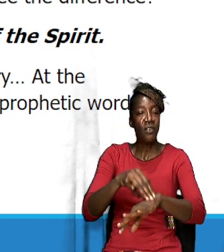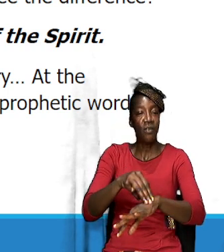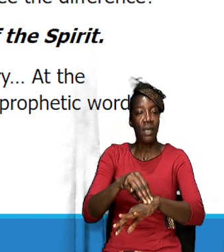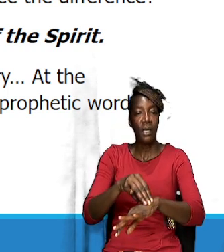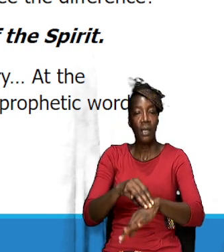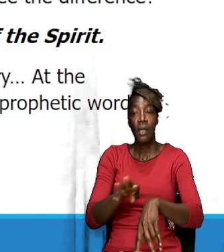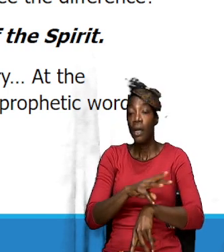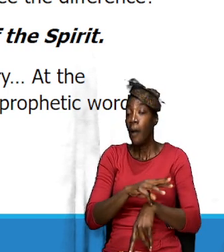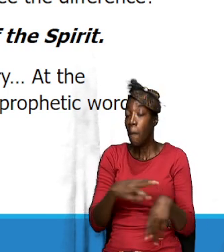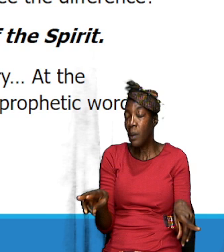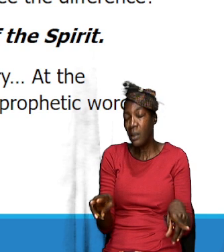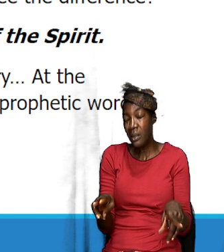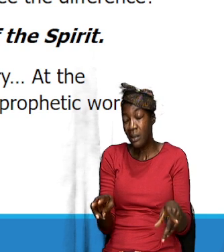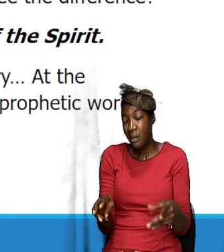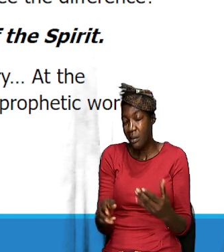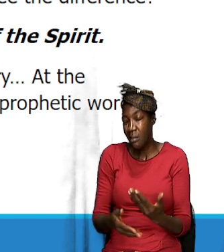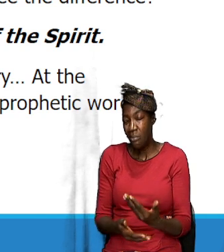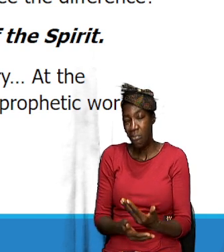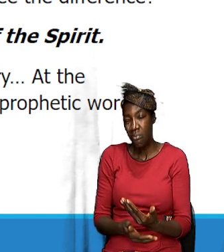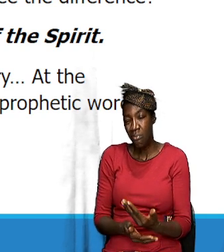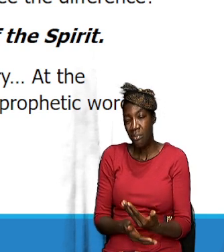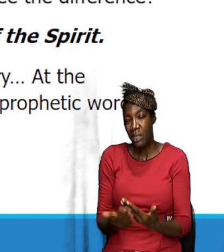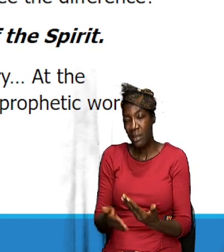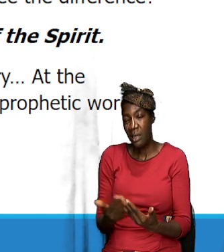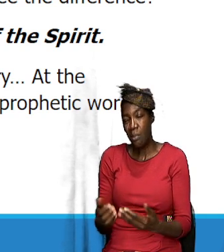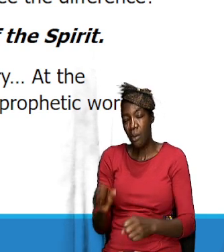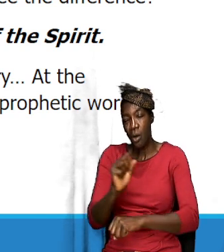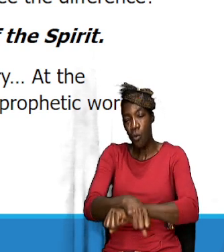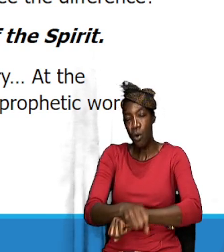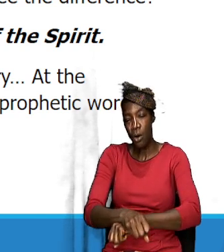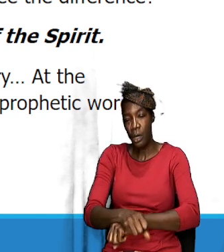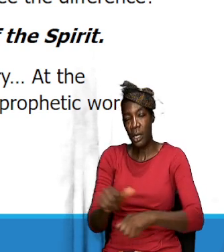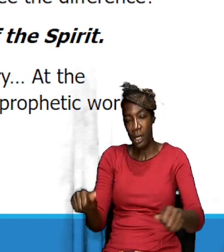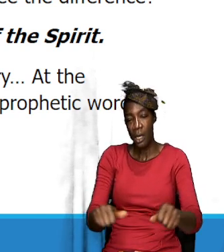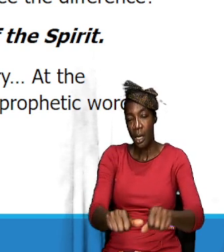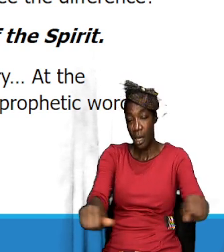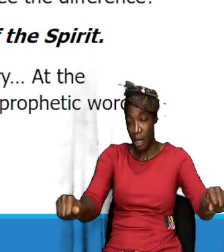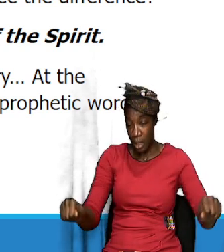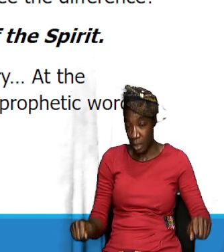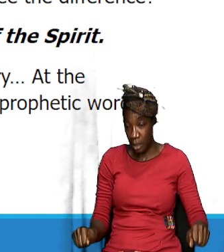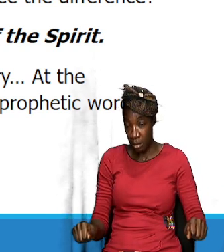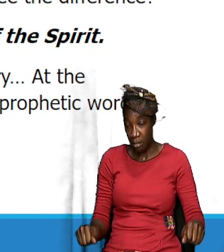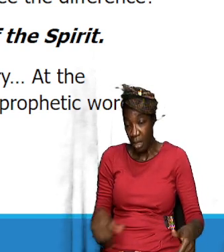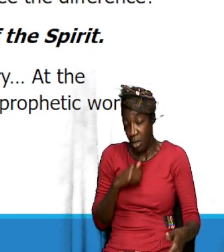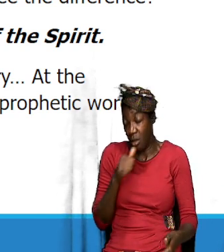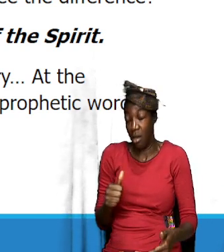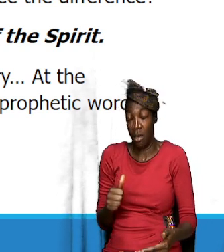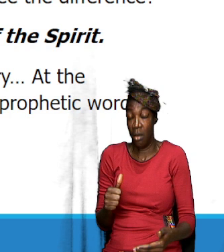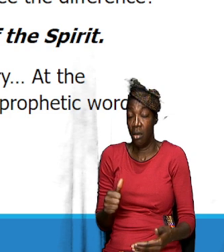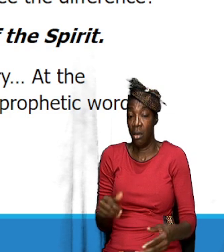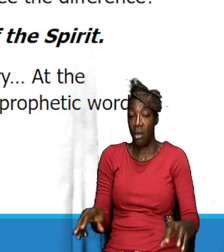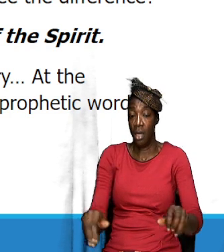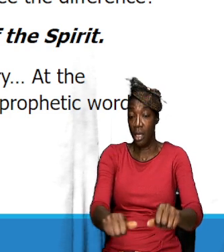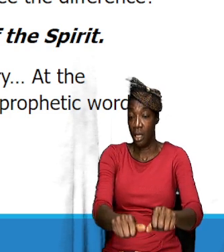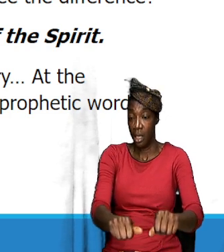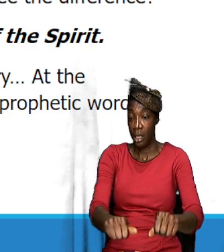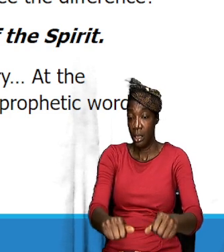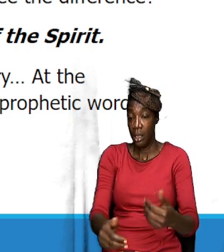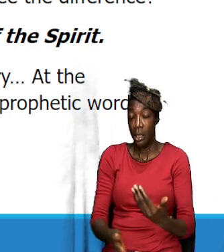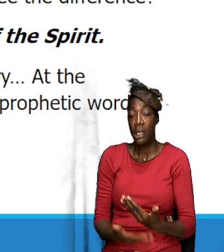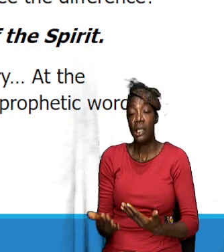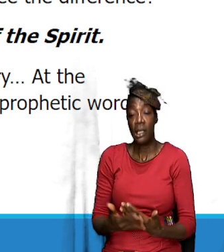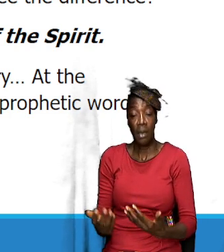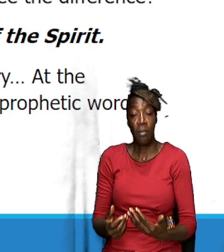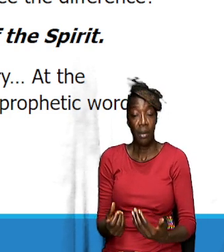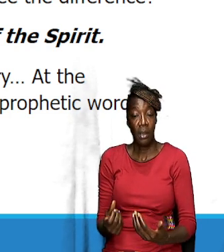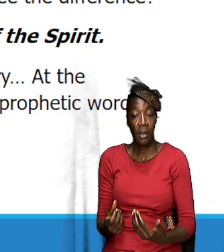it can be simple as, as even working at the altar. Well, working at the altar is not a simple thing. But, understand what